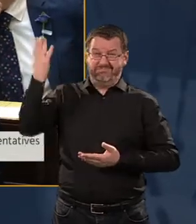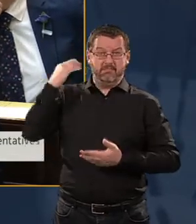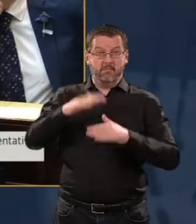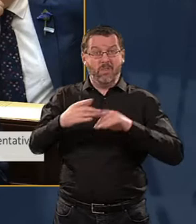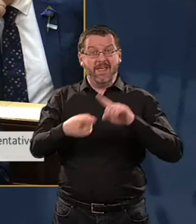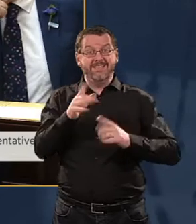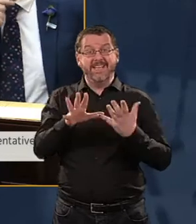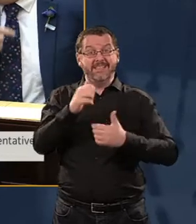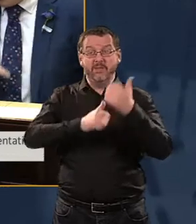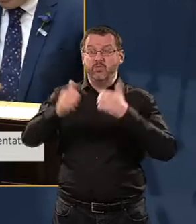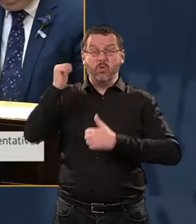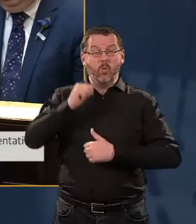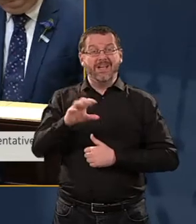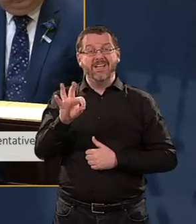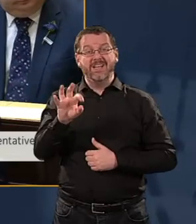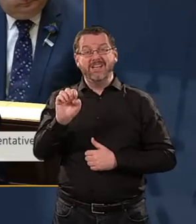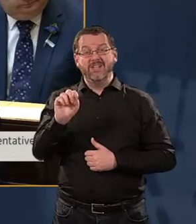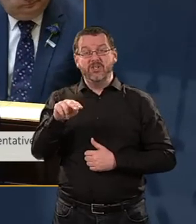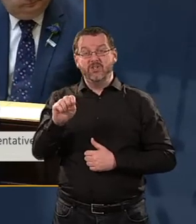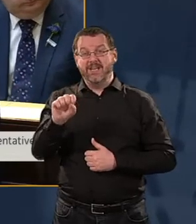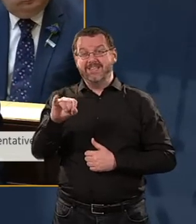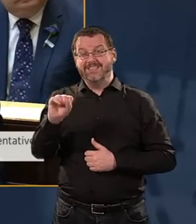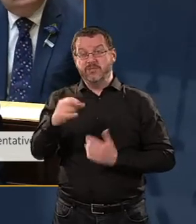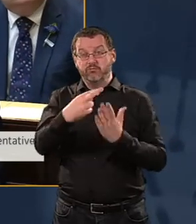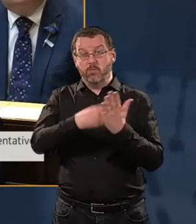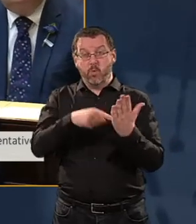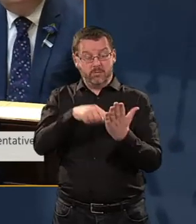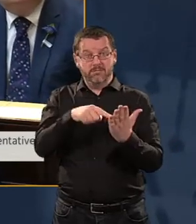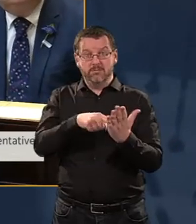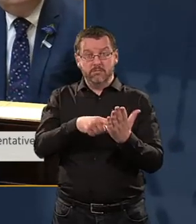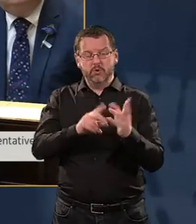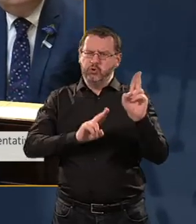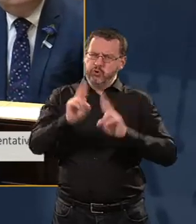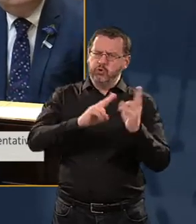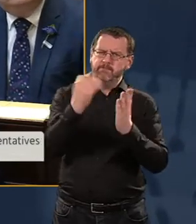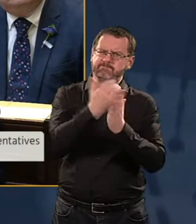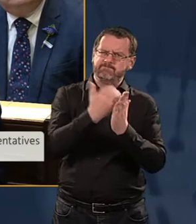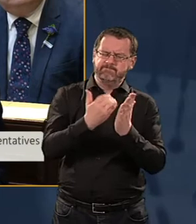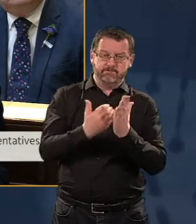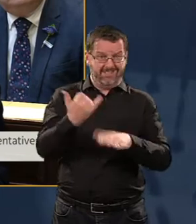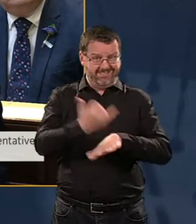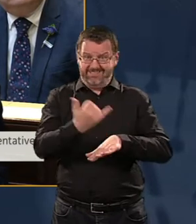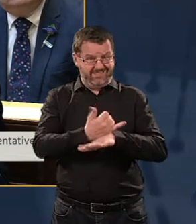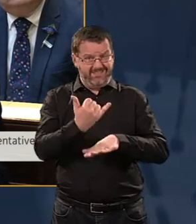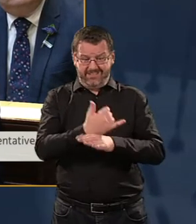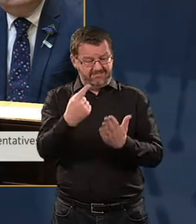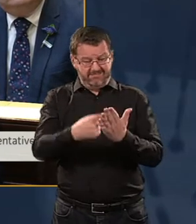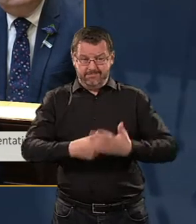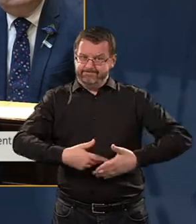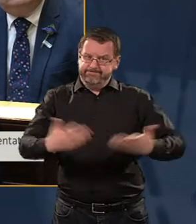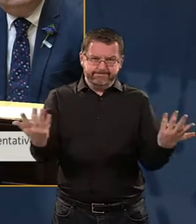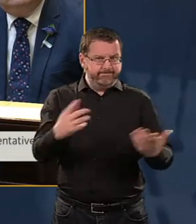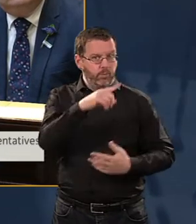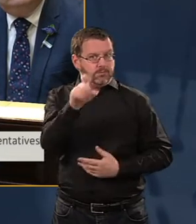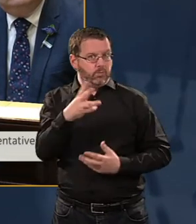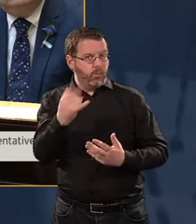ago. Although its recommendations were not followed through, and questions remain as to why those recommendations were not followed through. But this is now an opportunity to